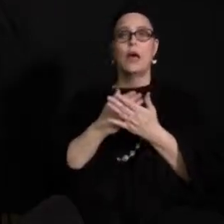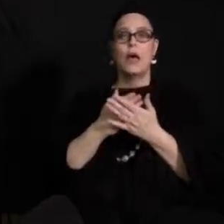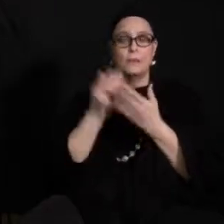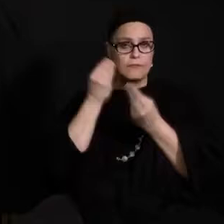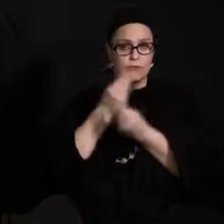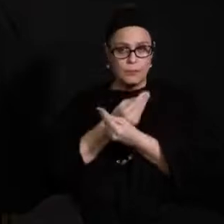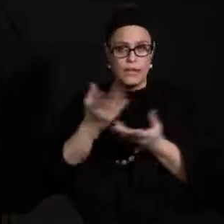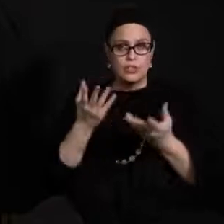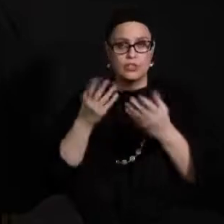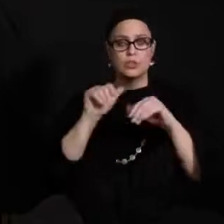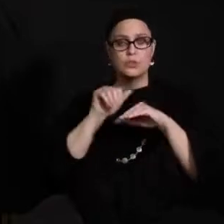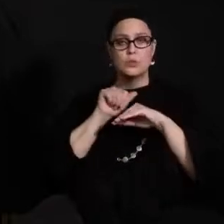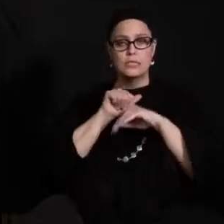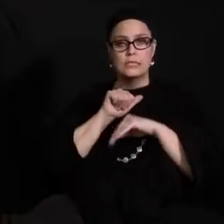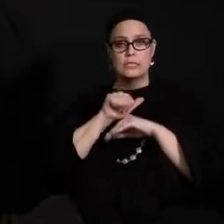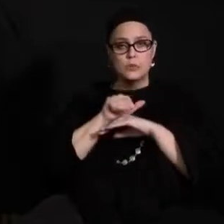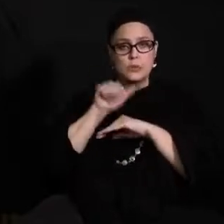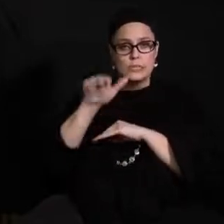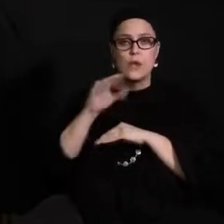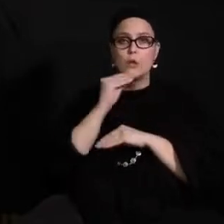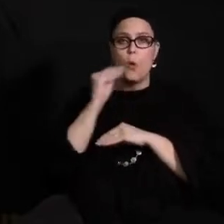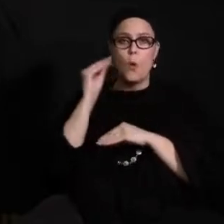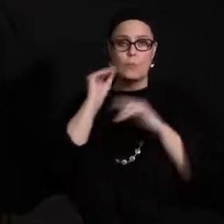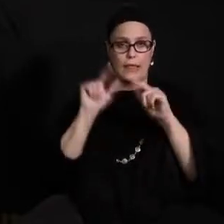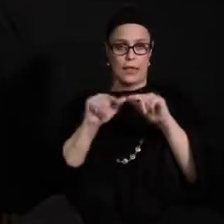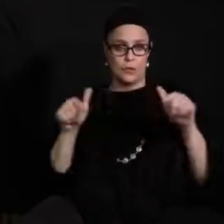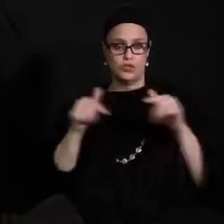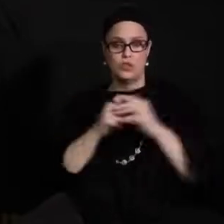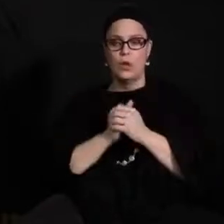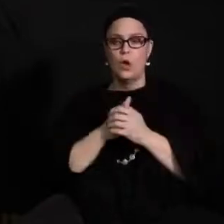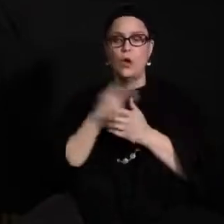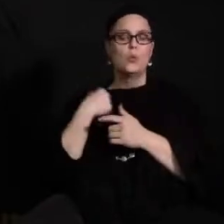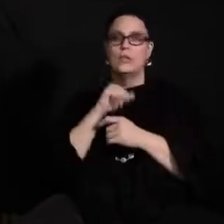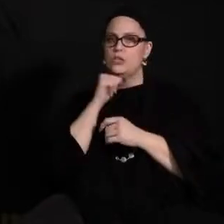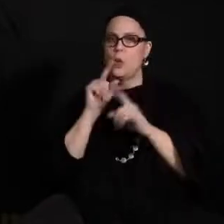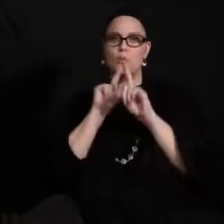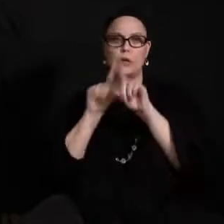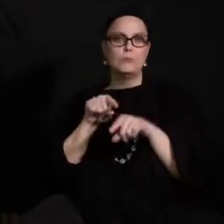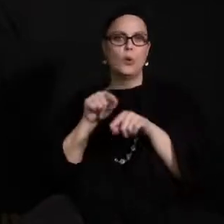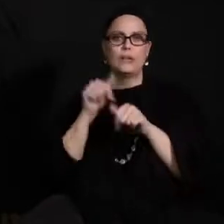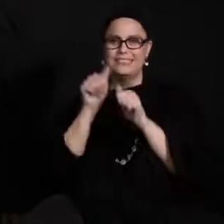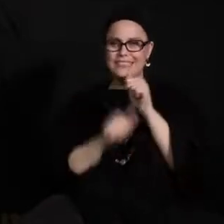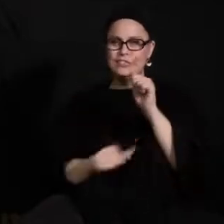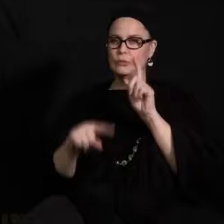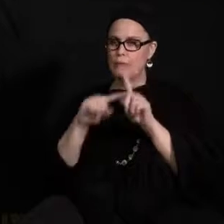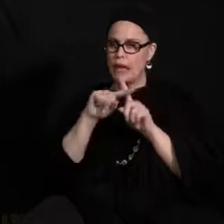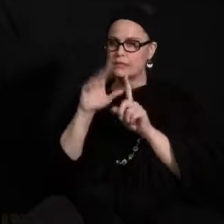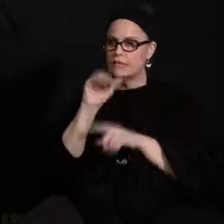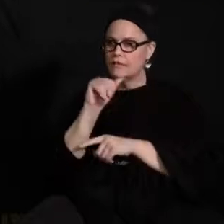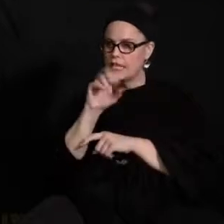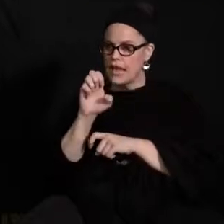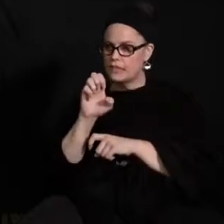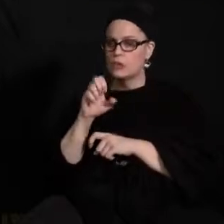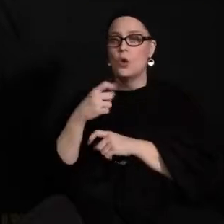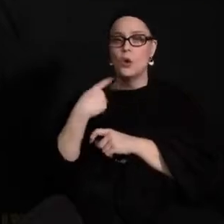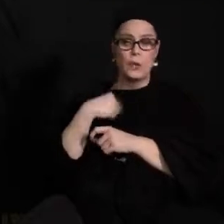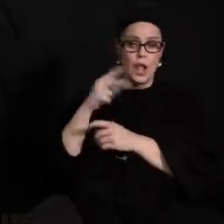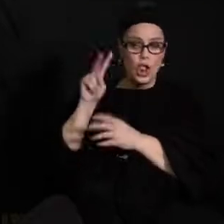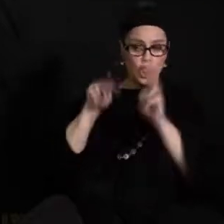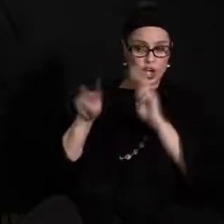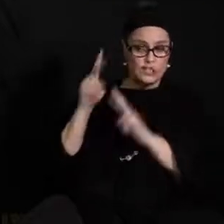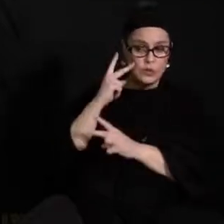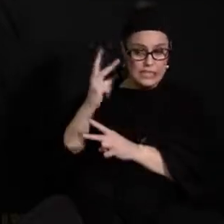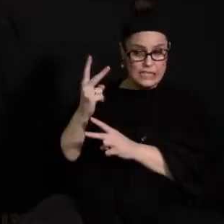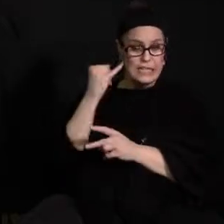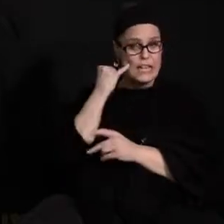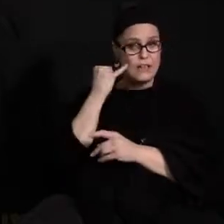in their home language. We do not report every positive case. We do look to see when that person was on site and if there